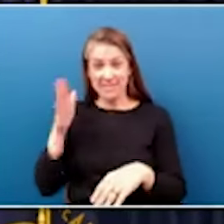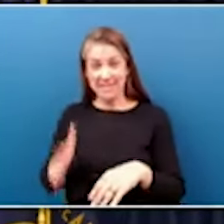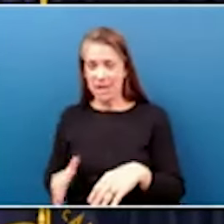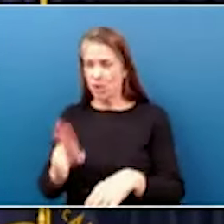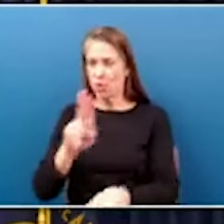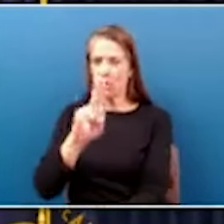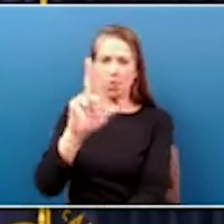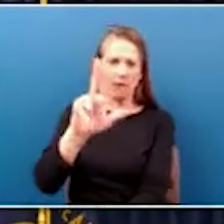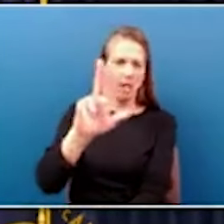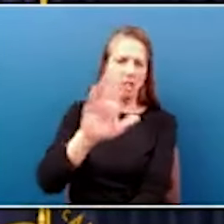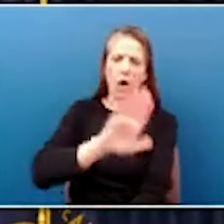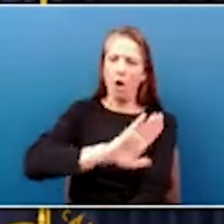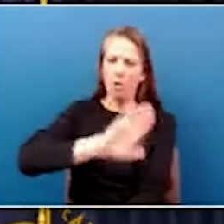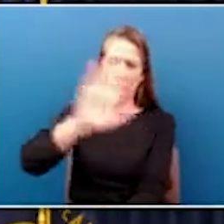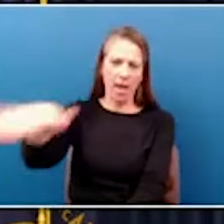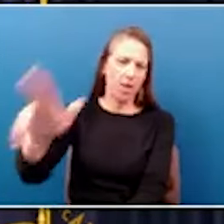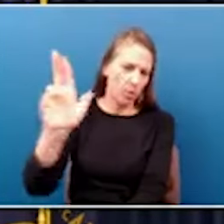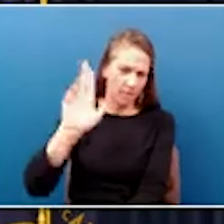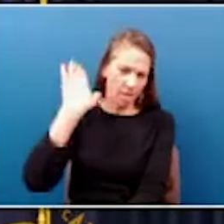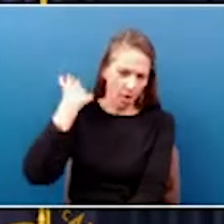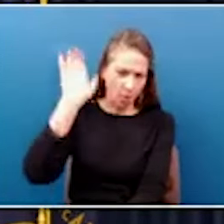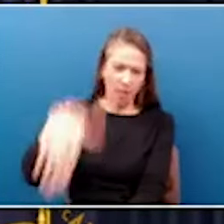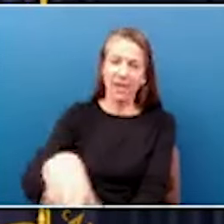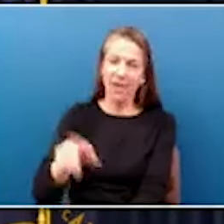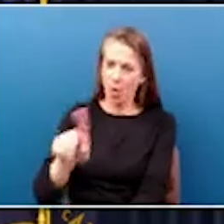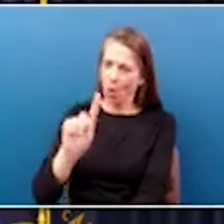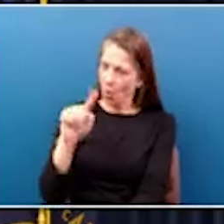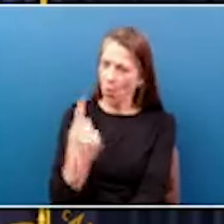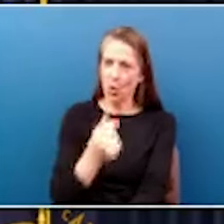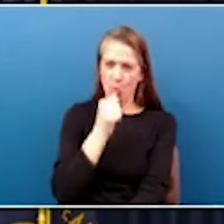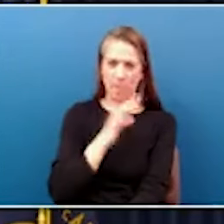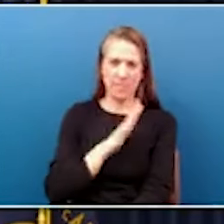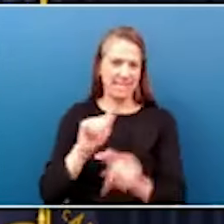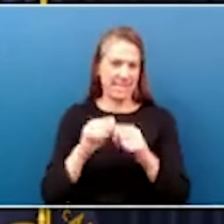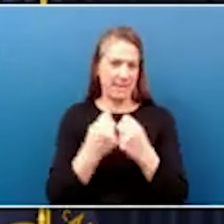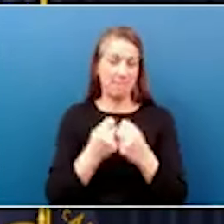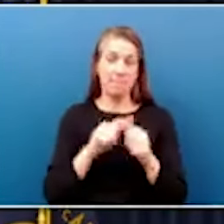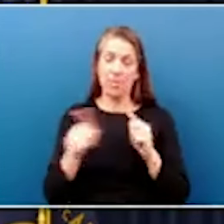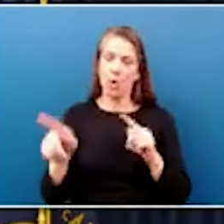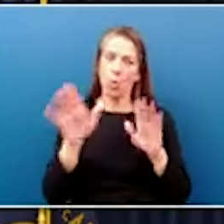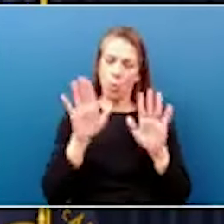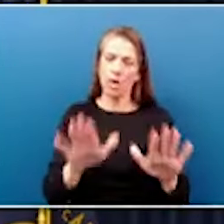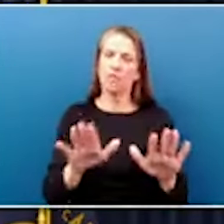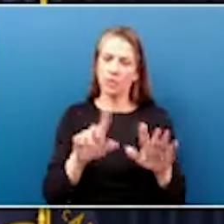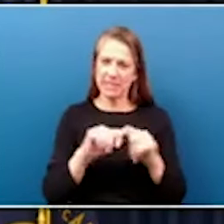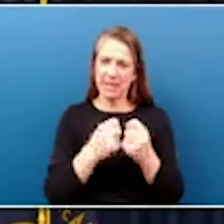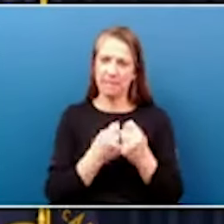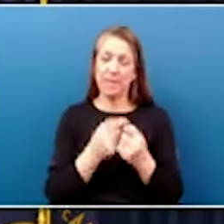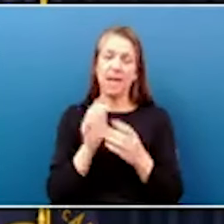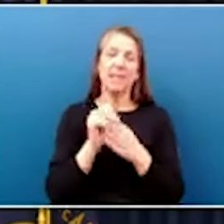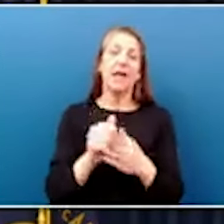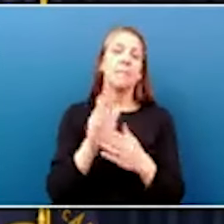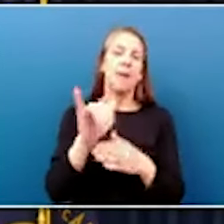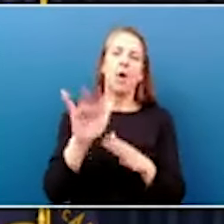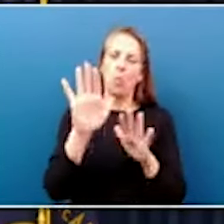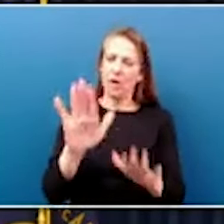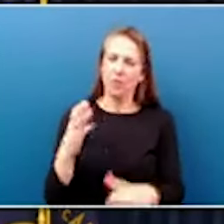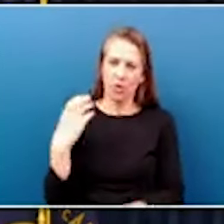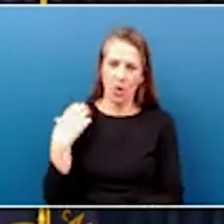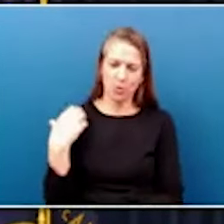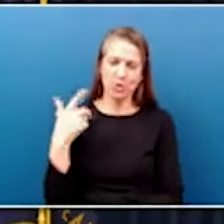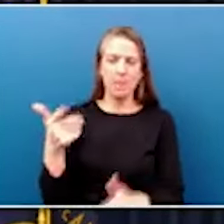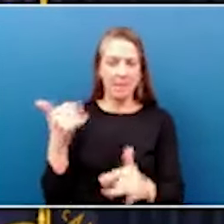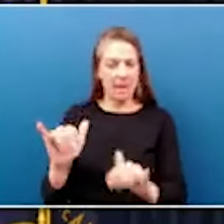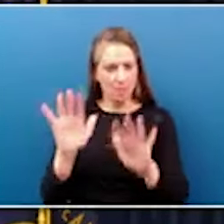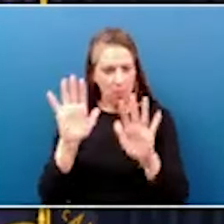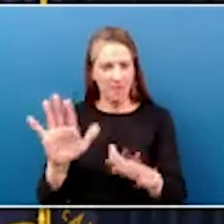way. They are our only women's team in, but they are a great team led by a great coach. They play great basketball.